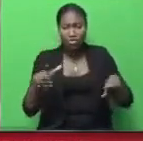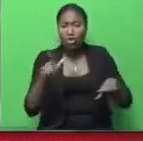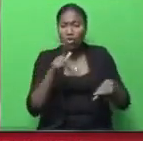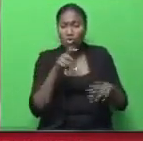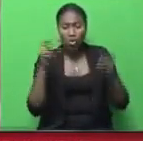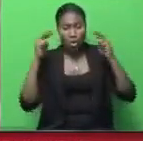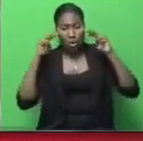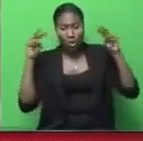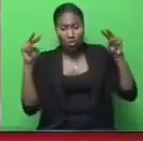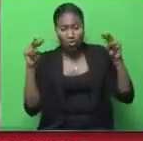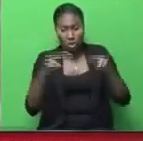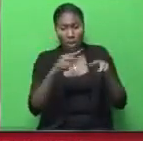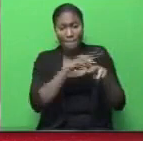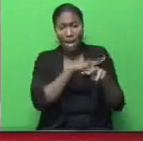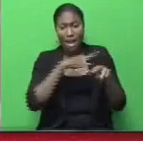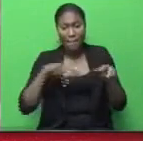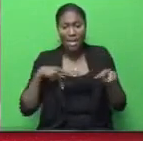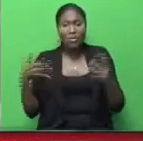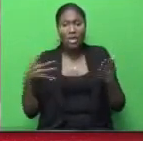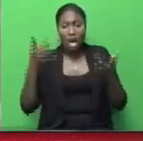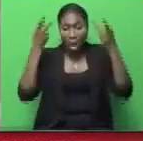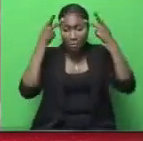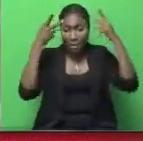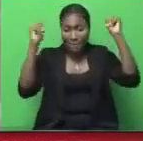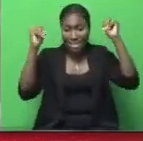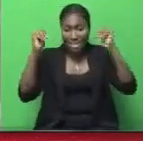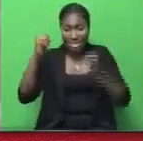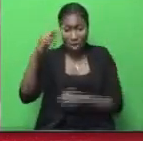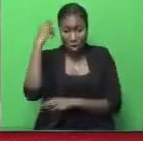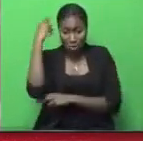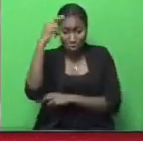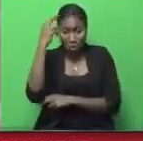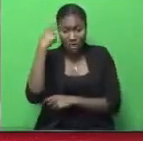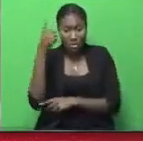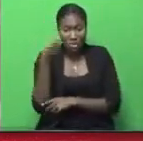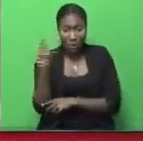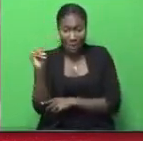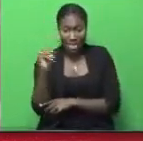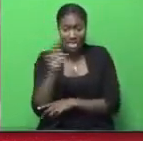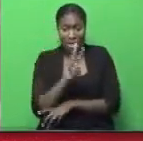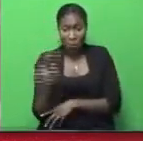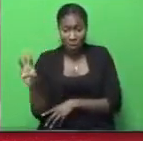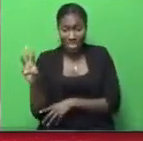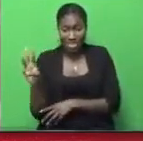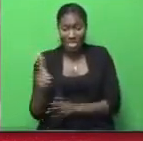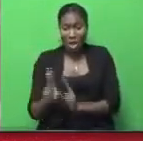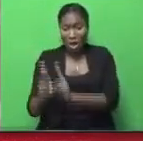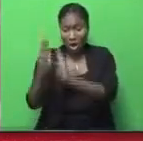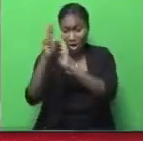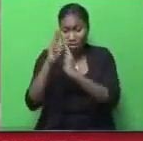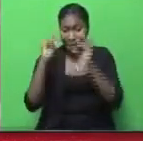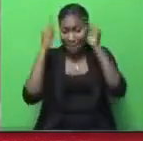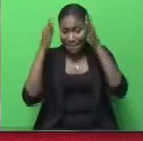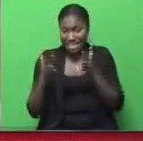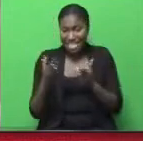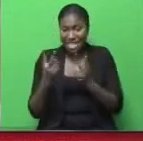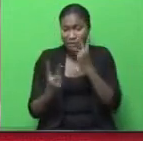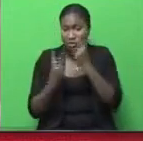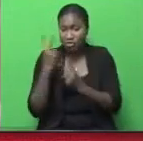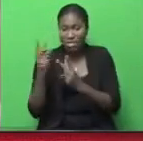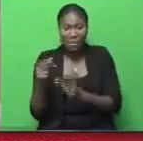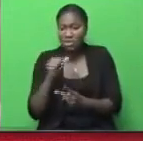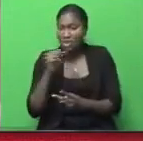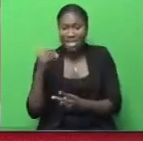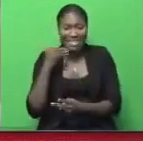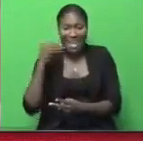on Parliament Channel that the Prime Minister, Keith Christopher Rowley, the Member for Dago Martin West, Honourable Minister of Tourism is not the